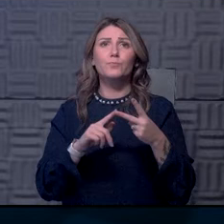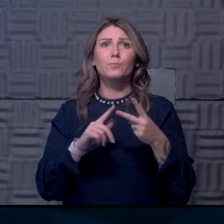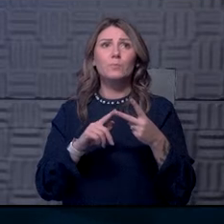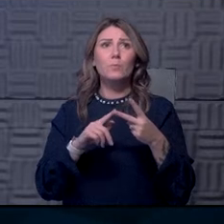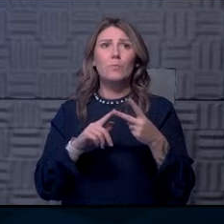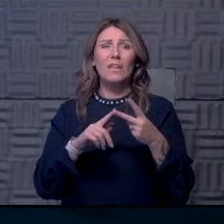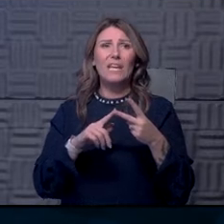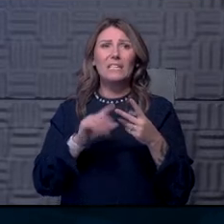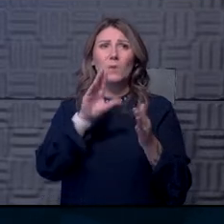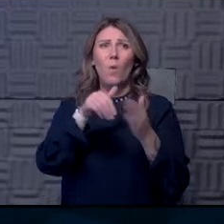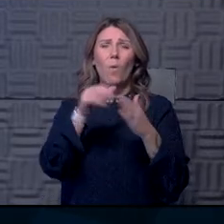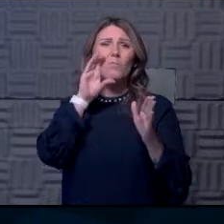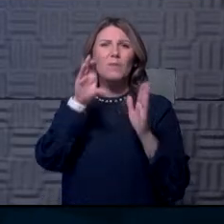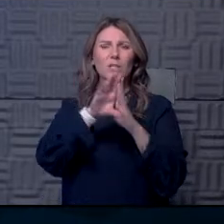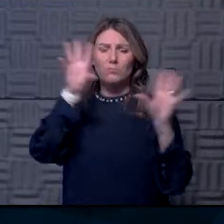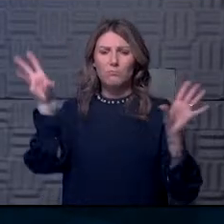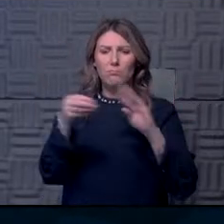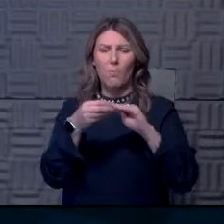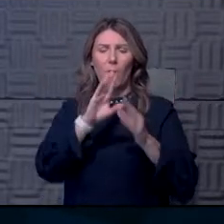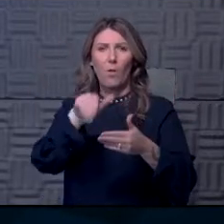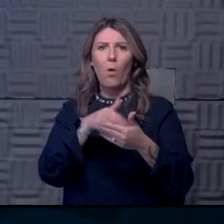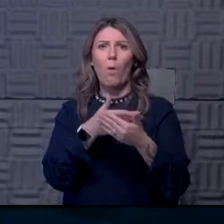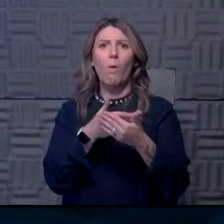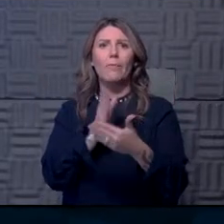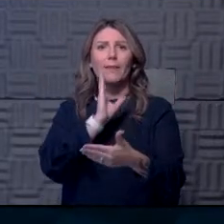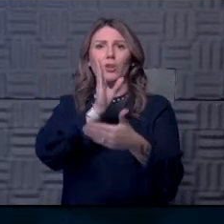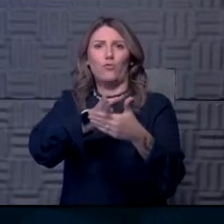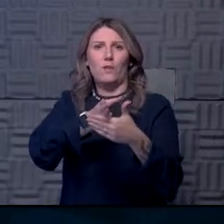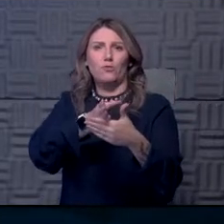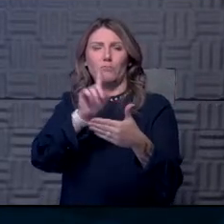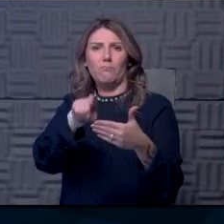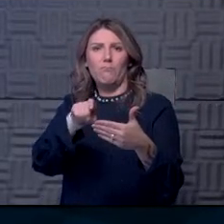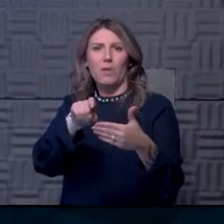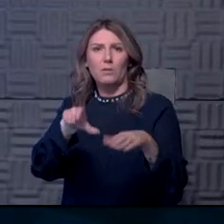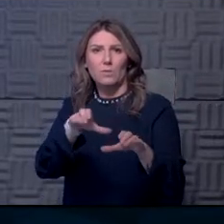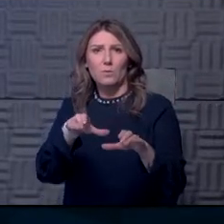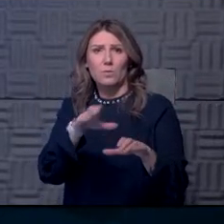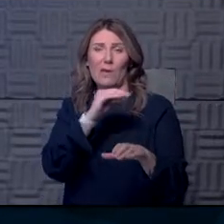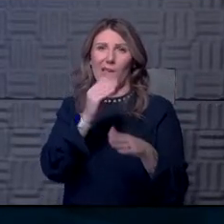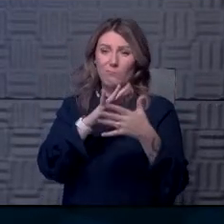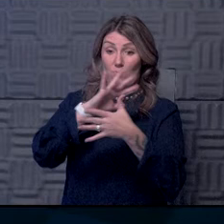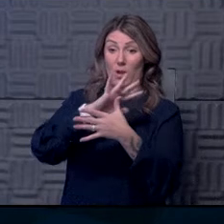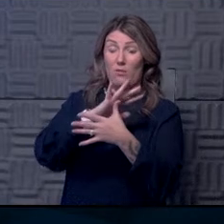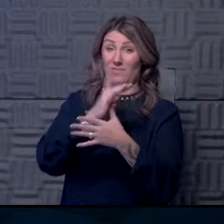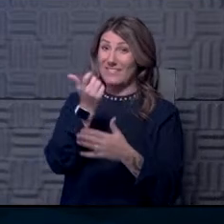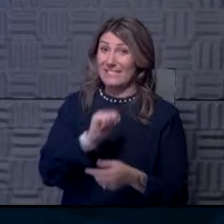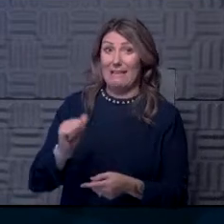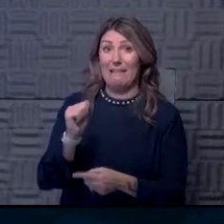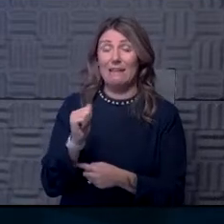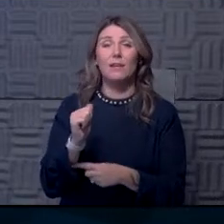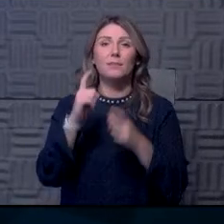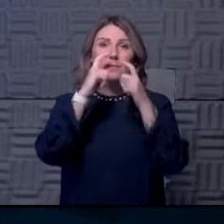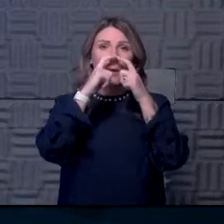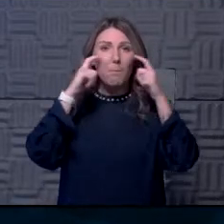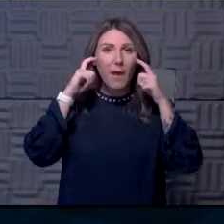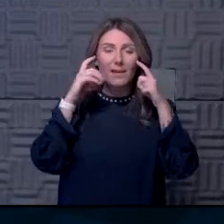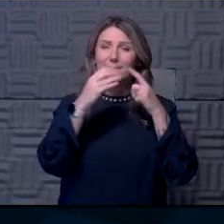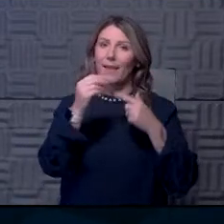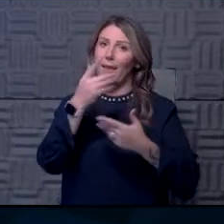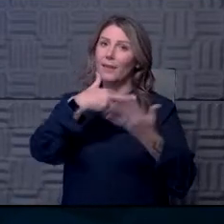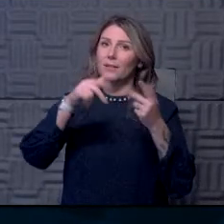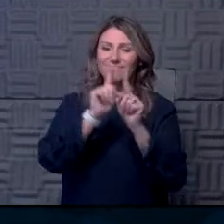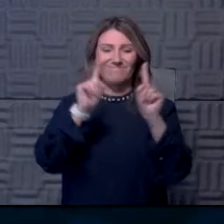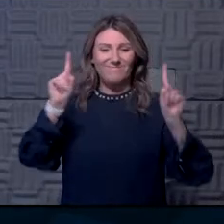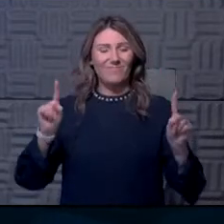a portfolio of interventions that we have to undertake. Uh, and if I had to prioritize any one of those, it's masking and distancing and individual